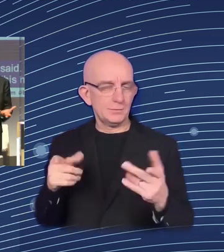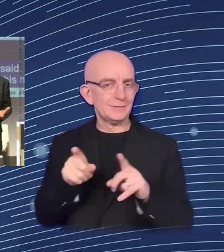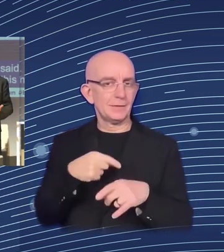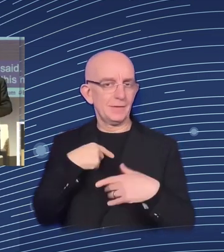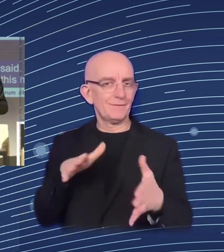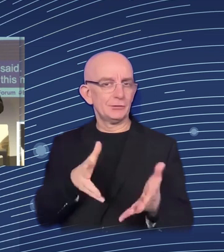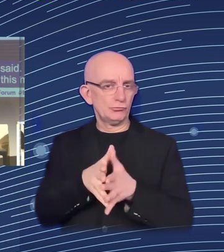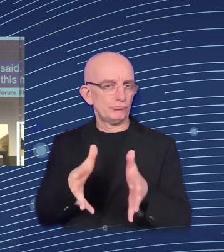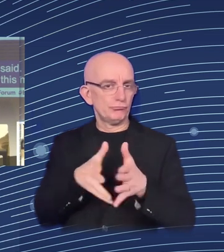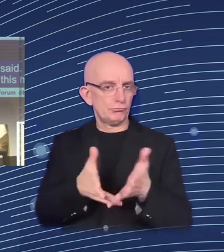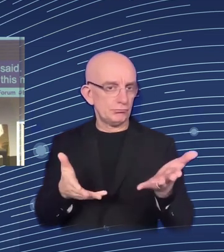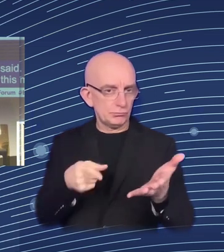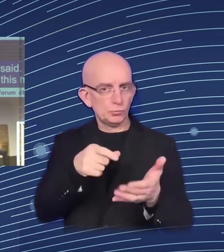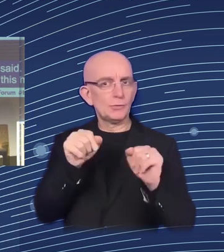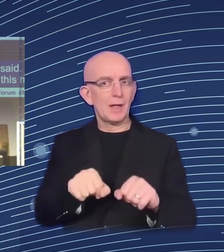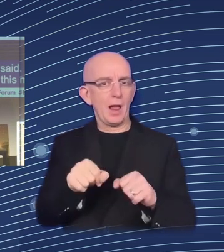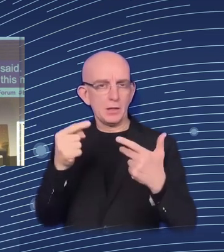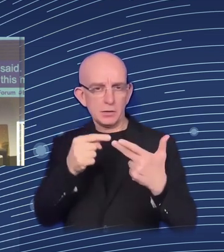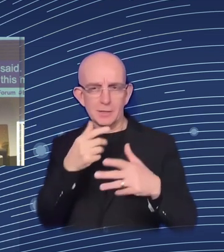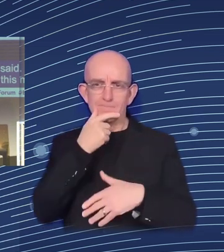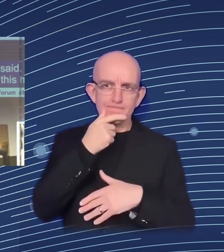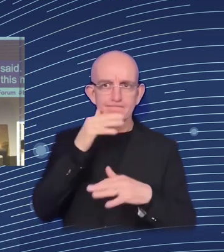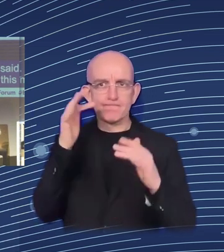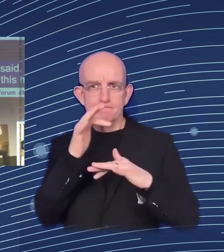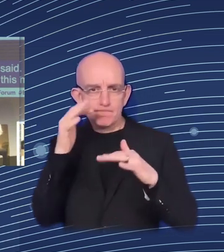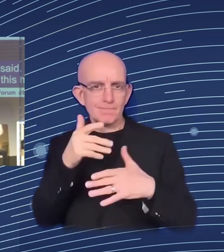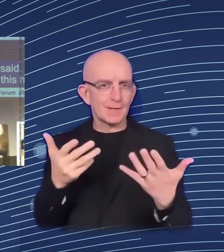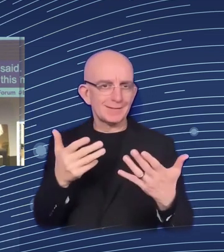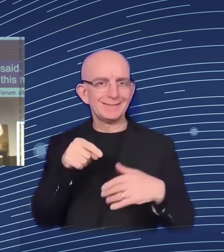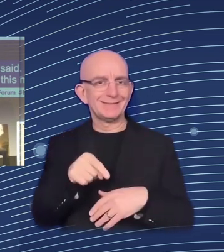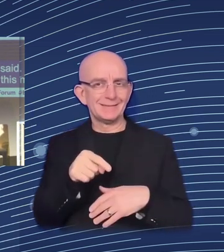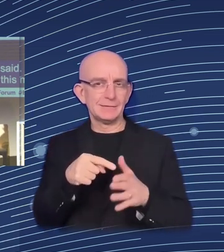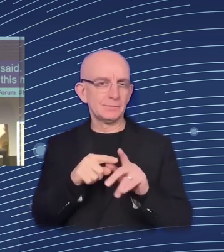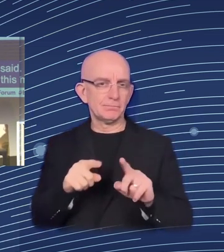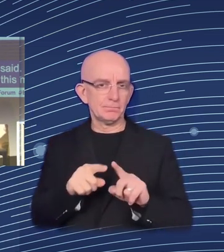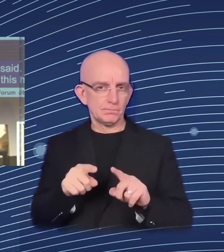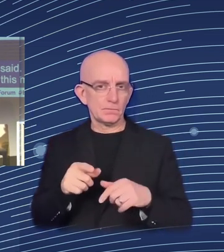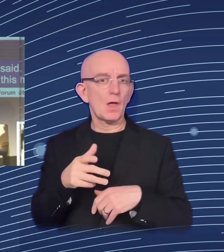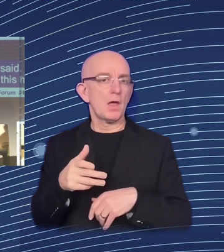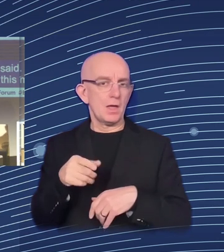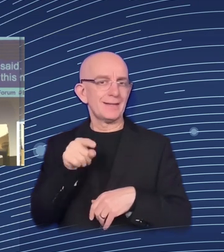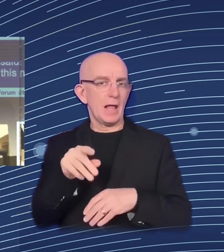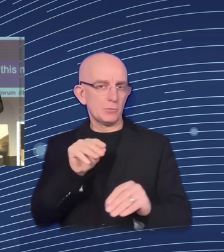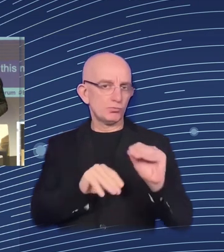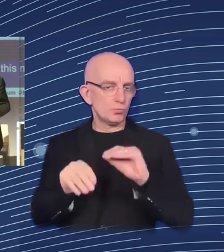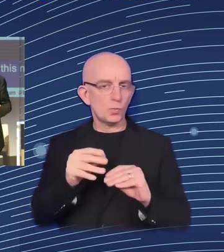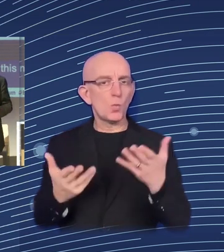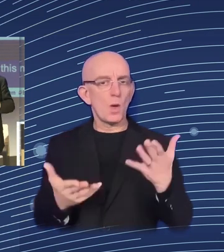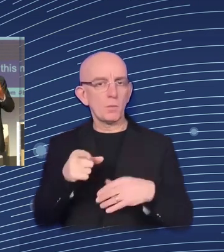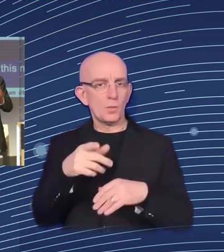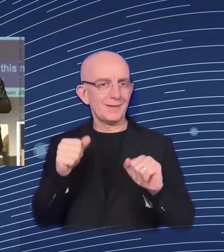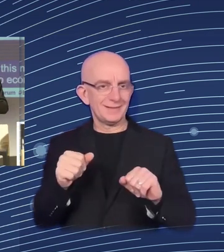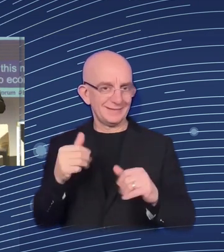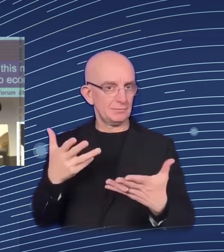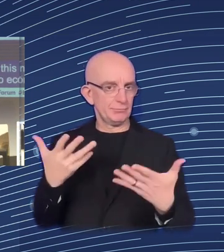which is designed to address long-term macroeconomic issues related to the energy and the environment.